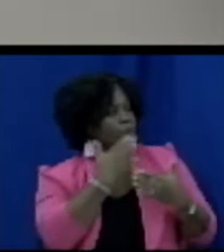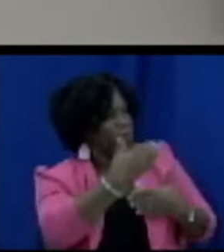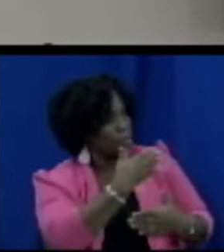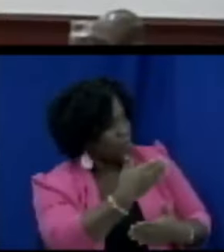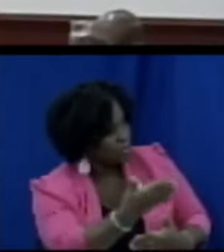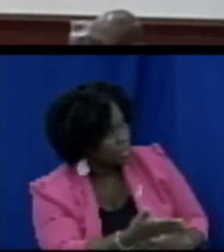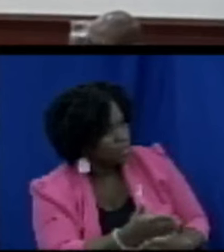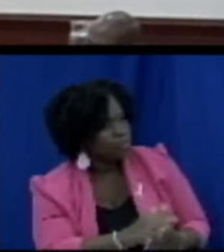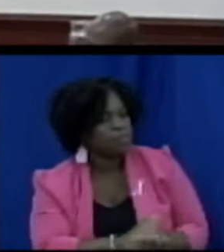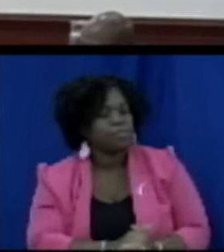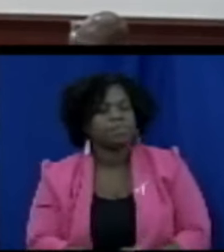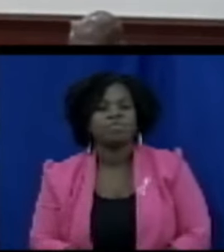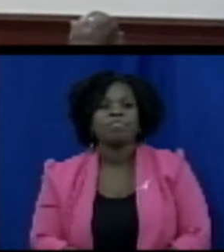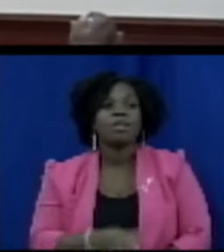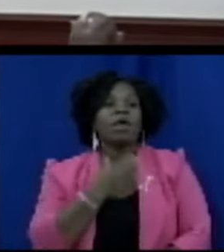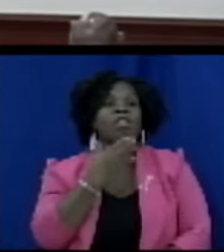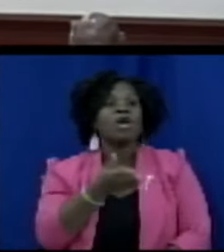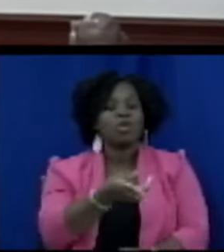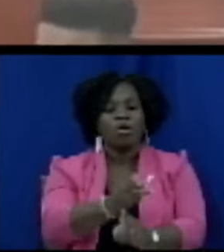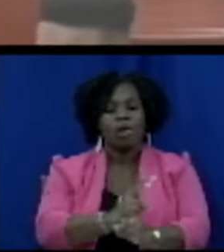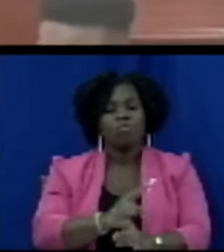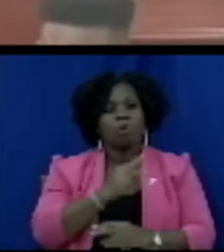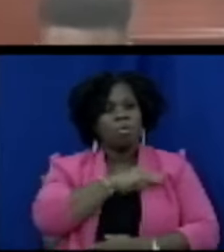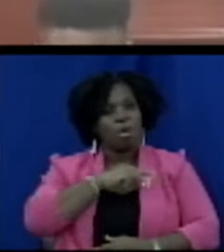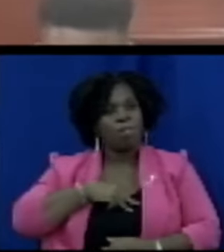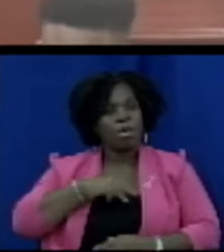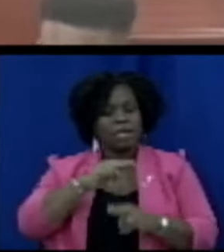Thank you to the Honorable Member for Nevis 11